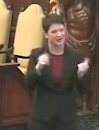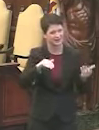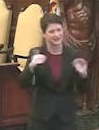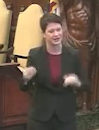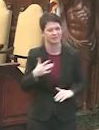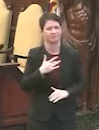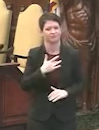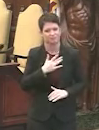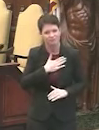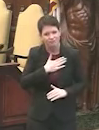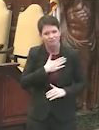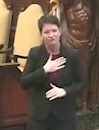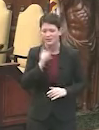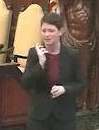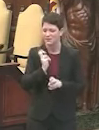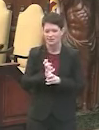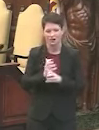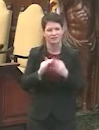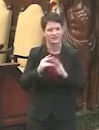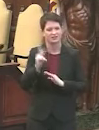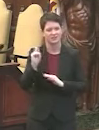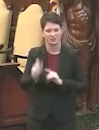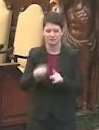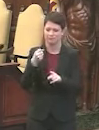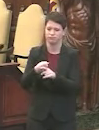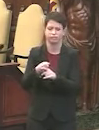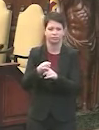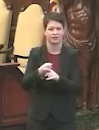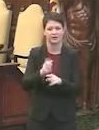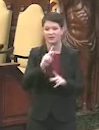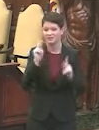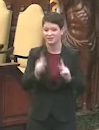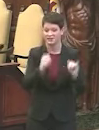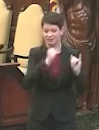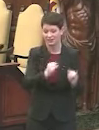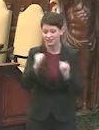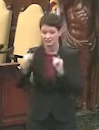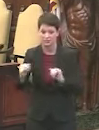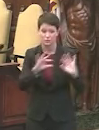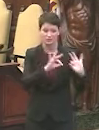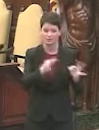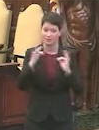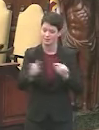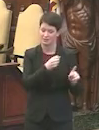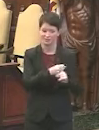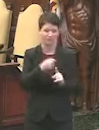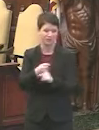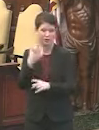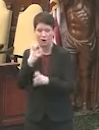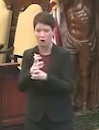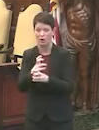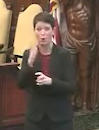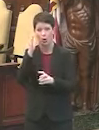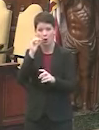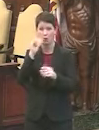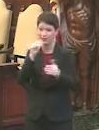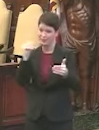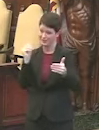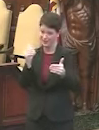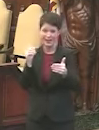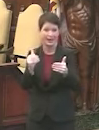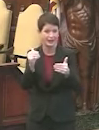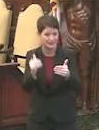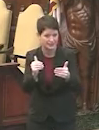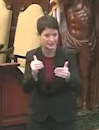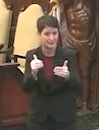talked about. This has been very tough on the city of Philadelphia, been tough on Philadelphia individuals and on families. We hope we're nearing the end of this, but the epidemic